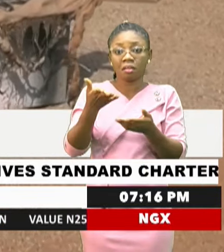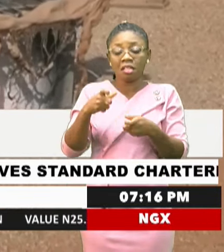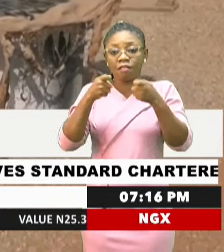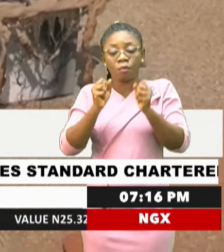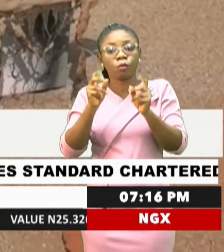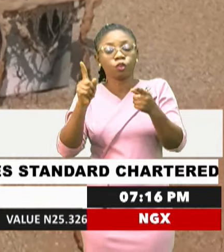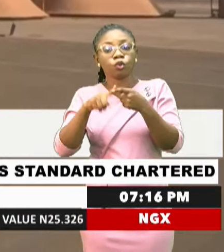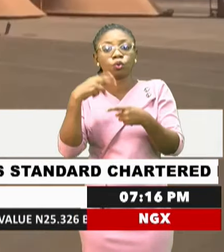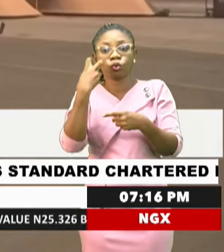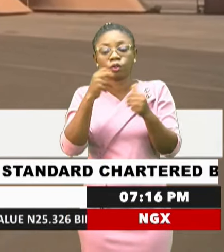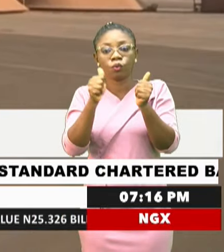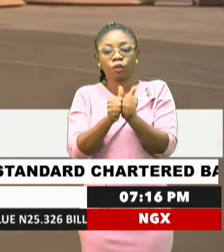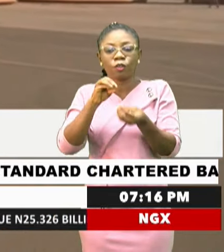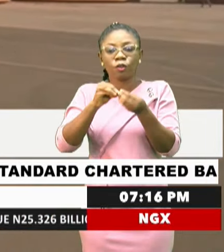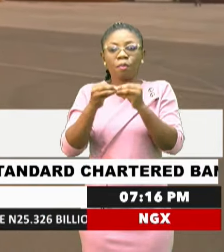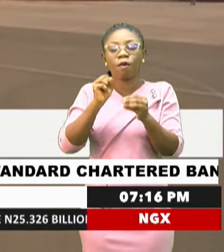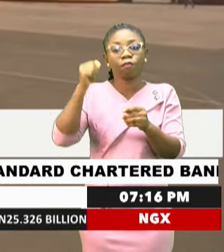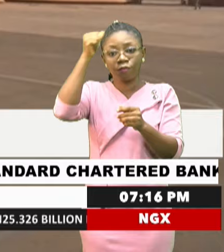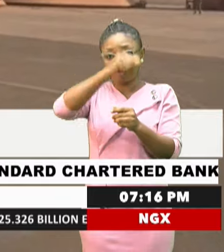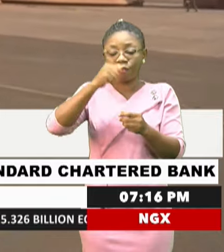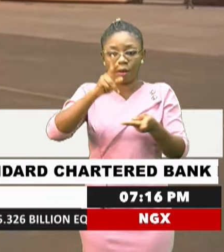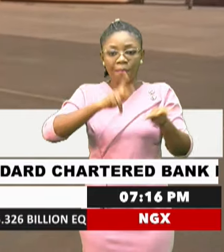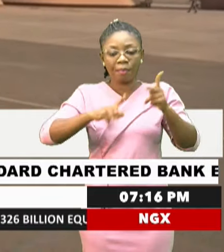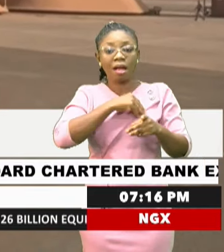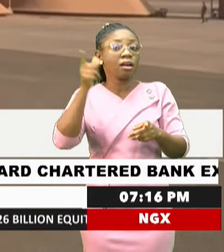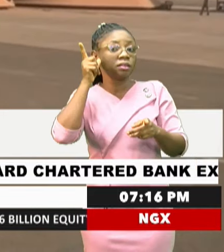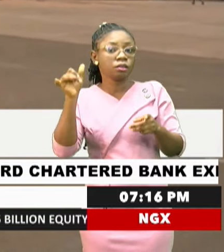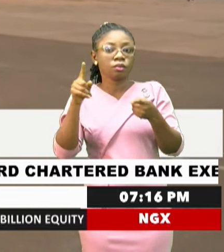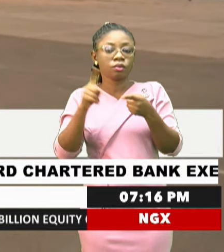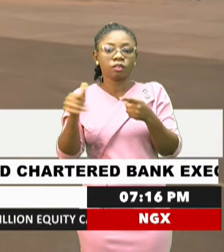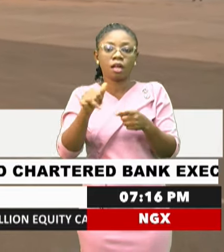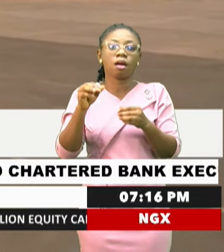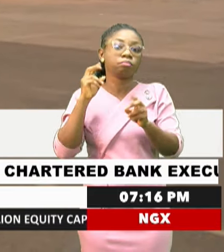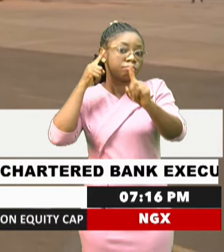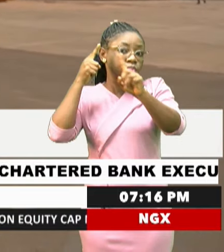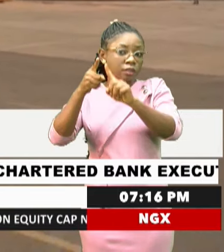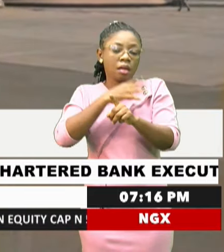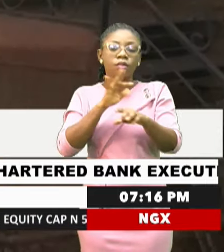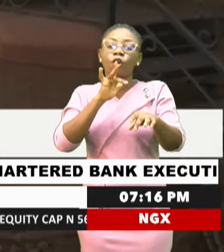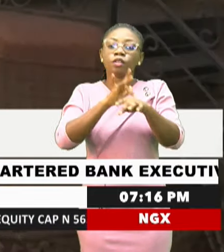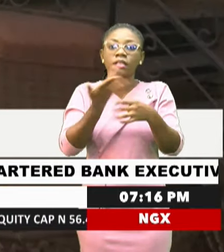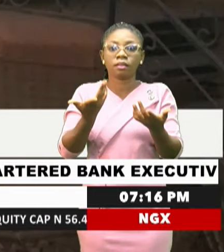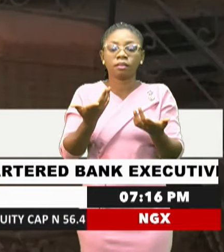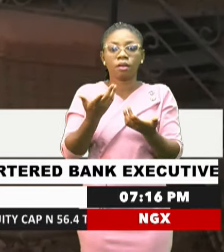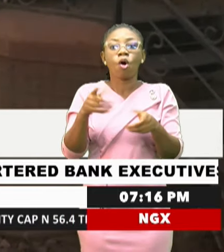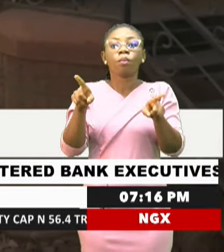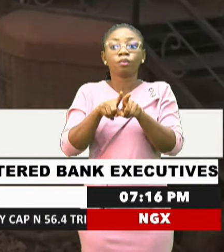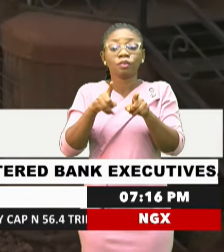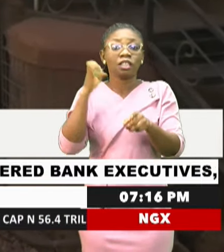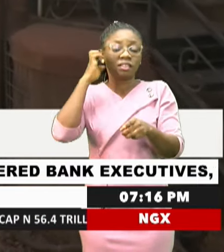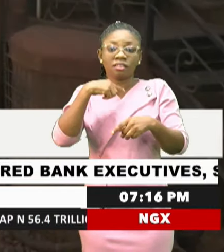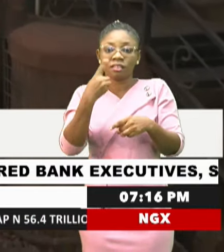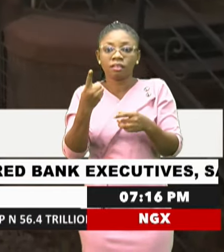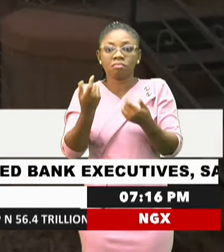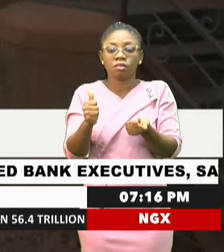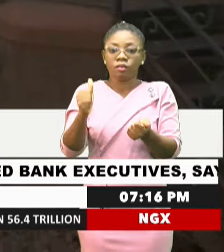a number of his African counterparts and listen to their objectives and concerns. Brown, however, declined to say which